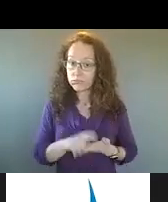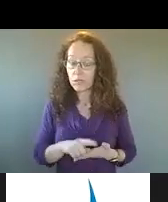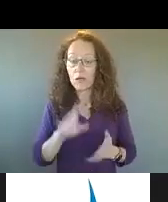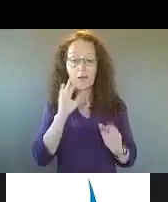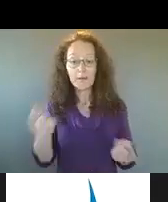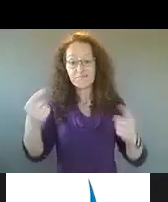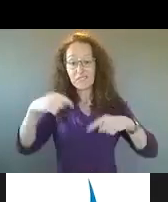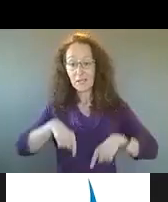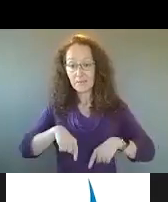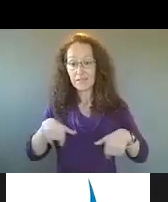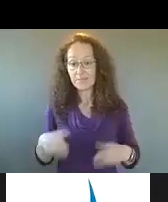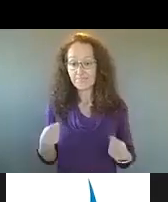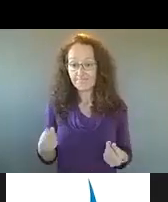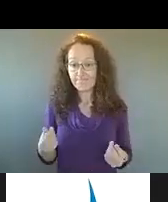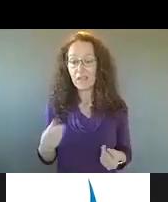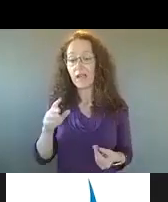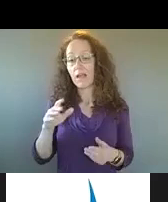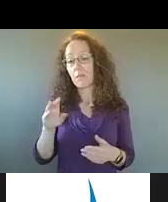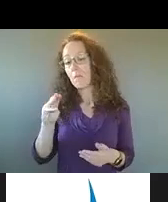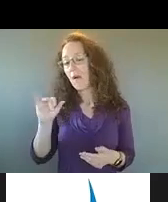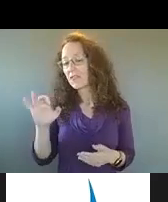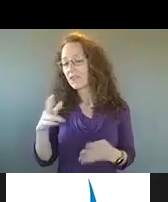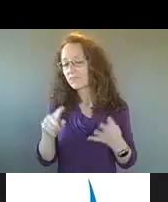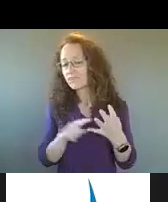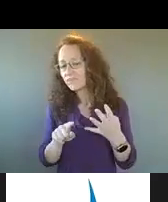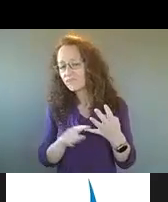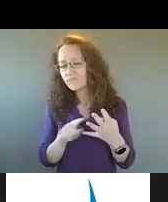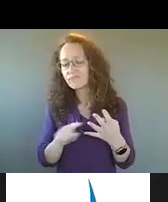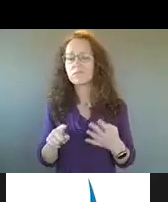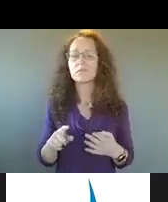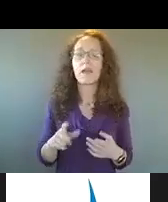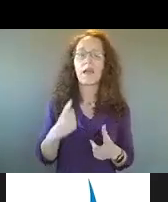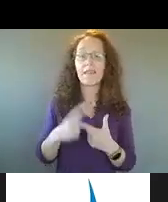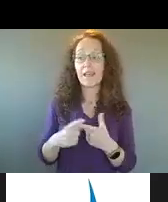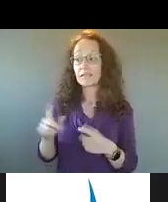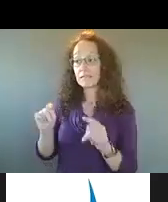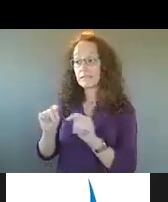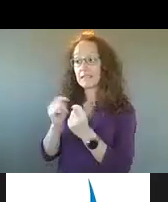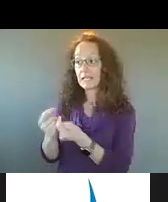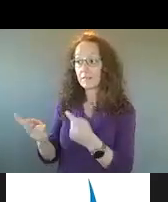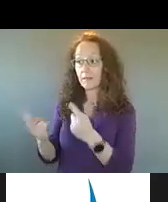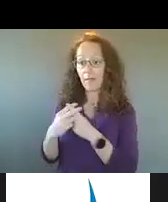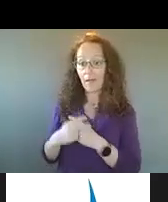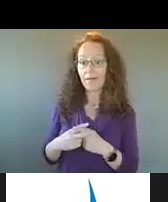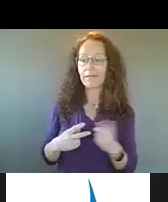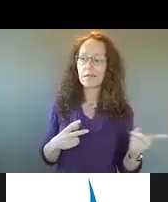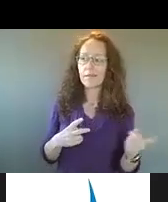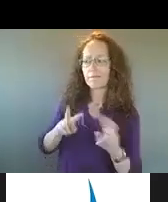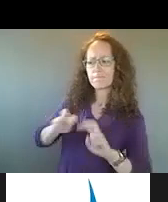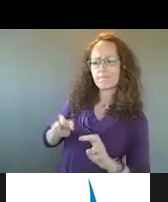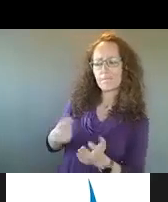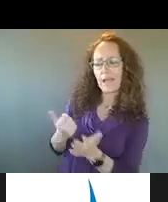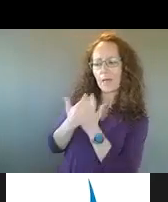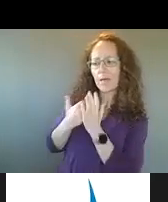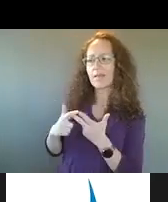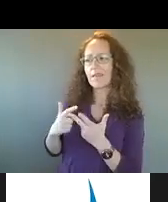um, to really begin to evaluate the, the teams that apply and help us with the selection process. So we're really excited about it. It is a